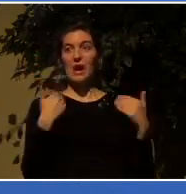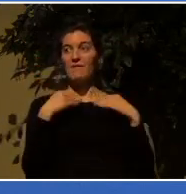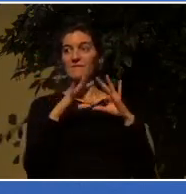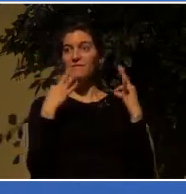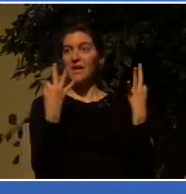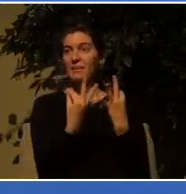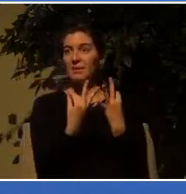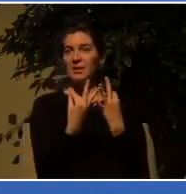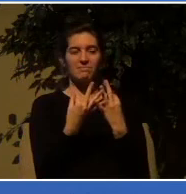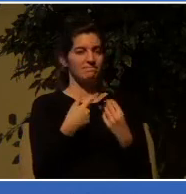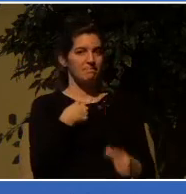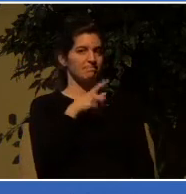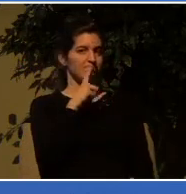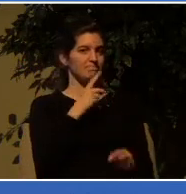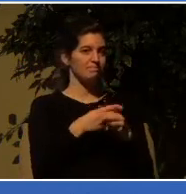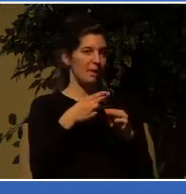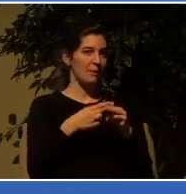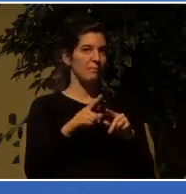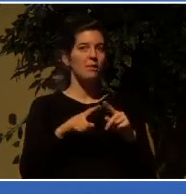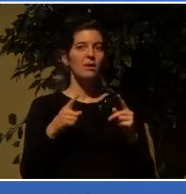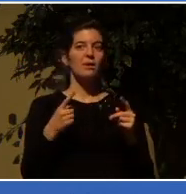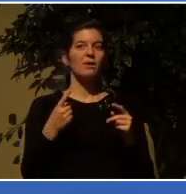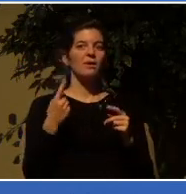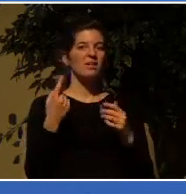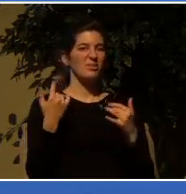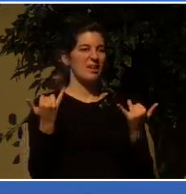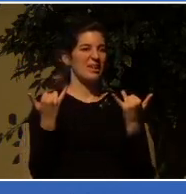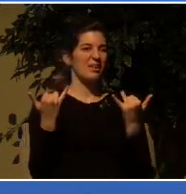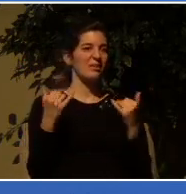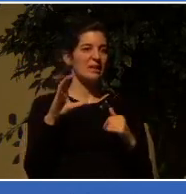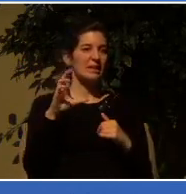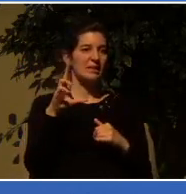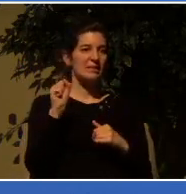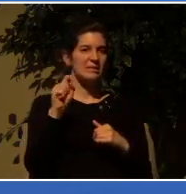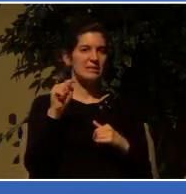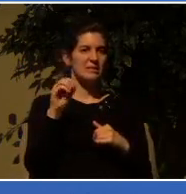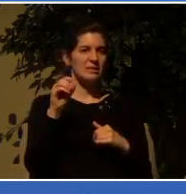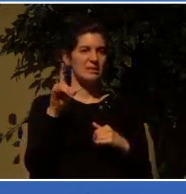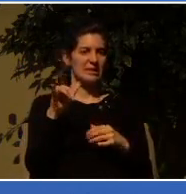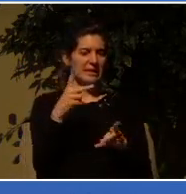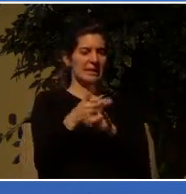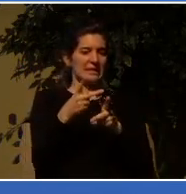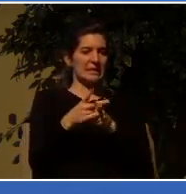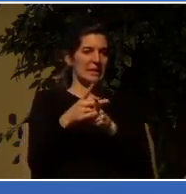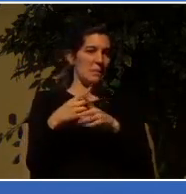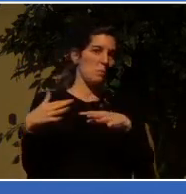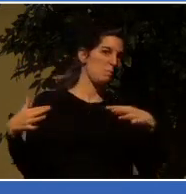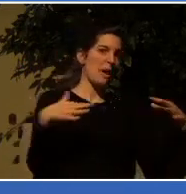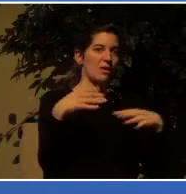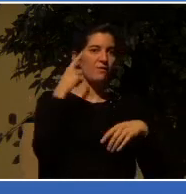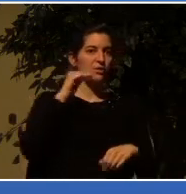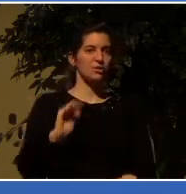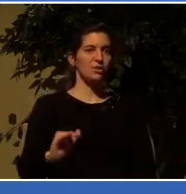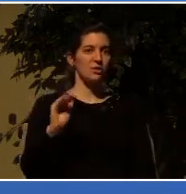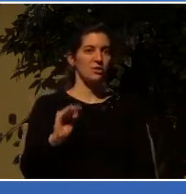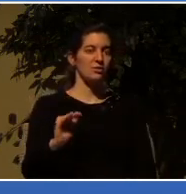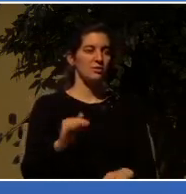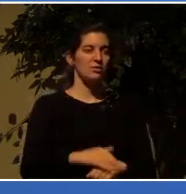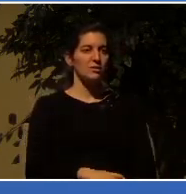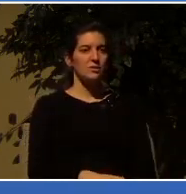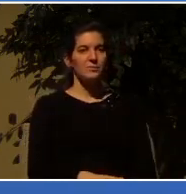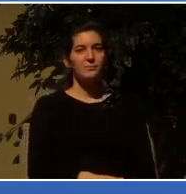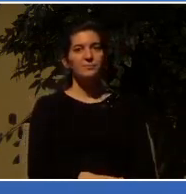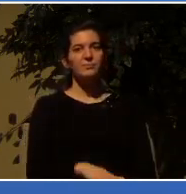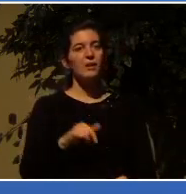middle of a custody battle over a child, and some of the judgments that have come down from the particular judge